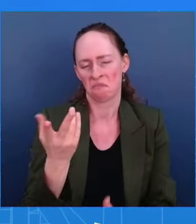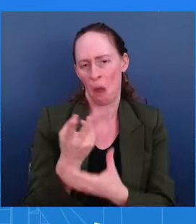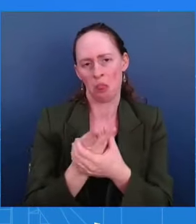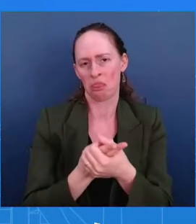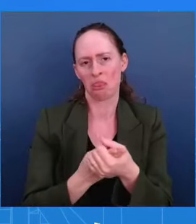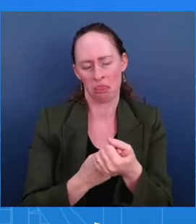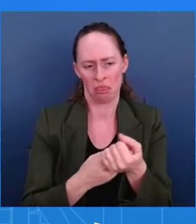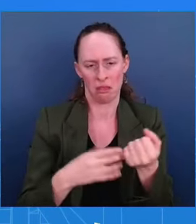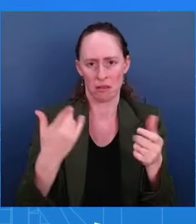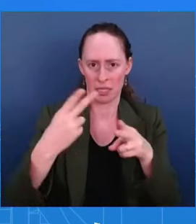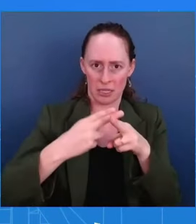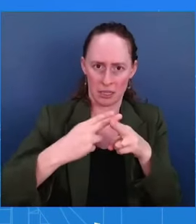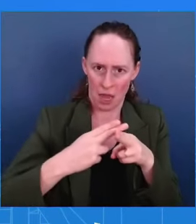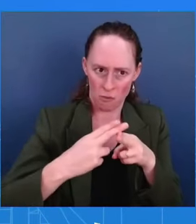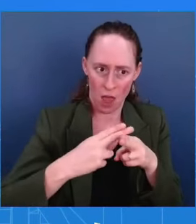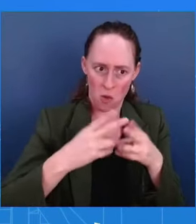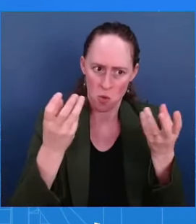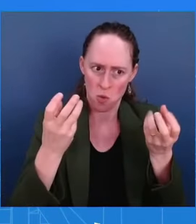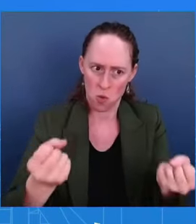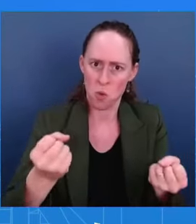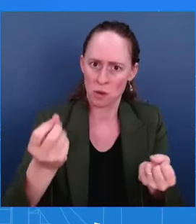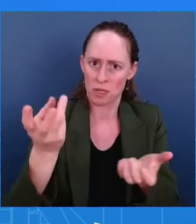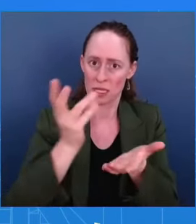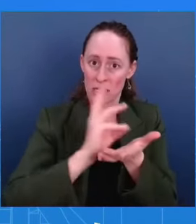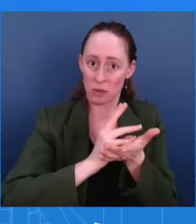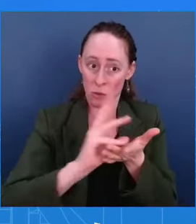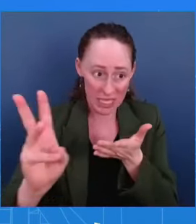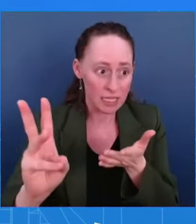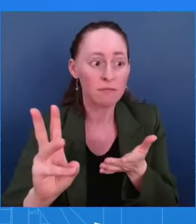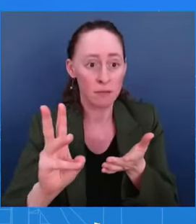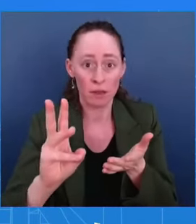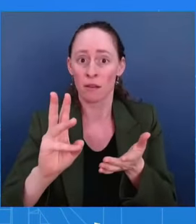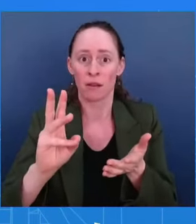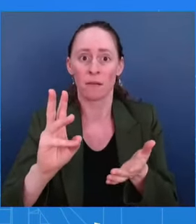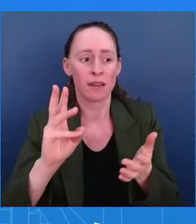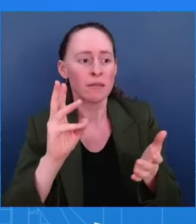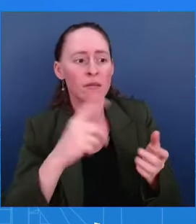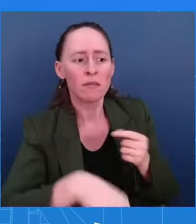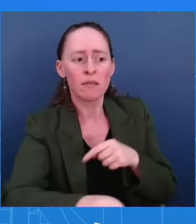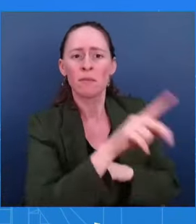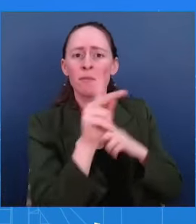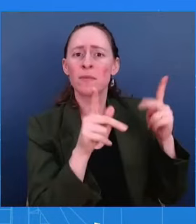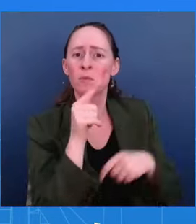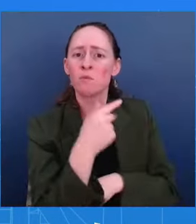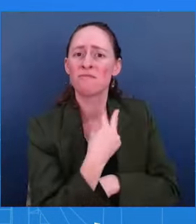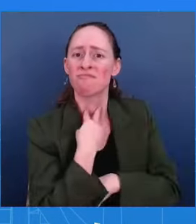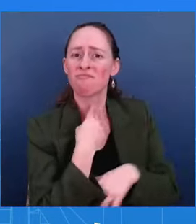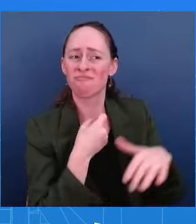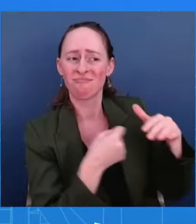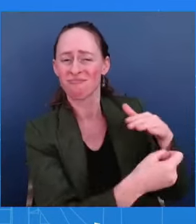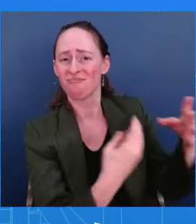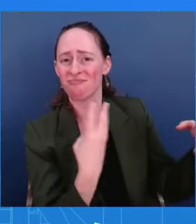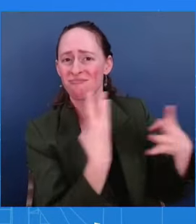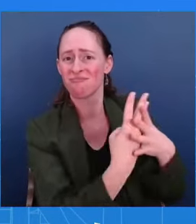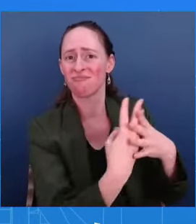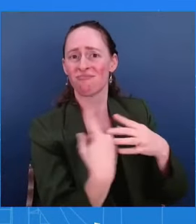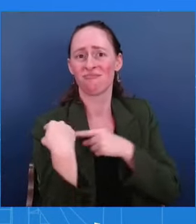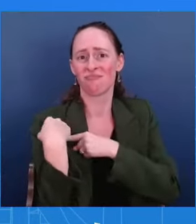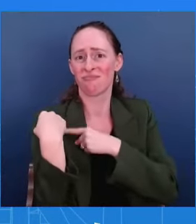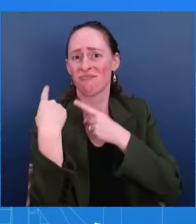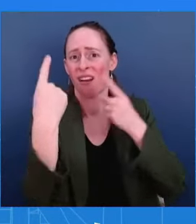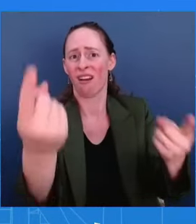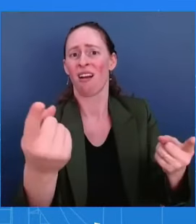fighting, and that means more humanitarian assistance and then getting at least the first tranche of hostages out, the ones that are at the most risk, elderly, sick,